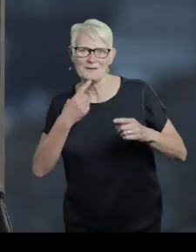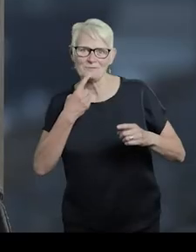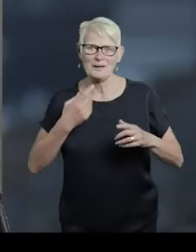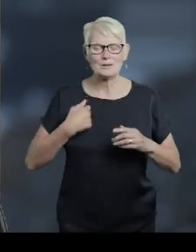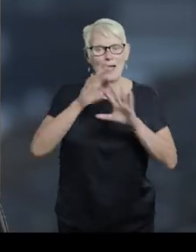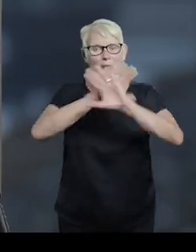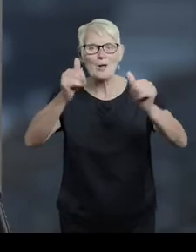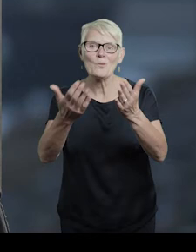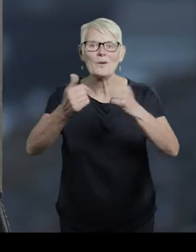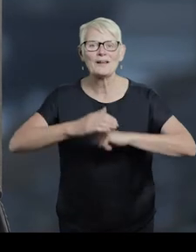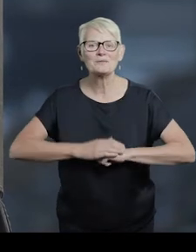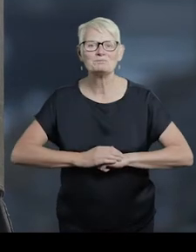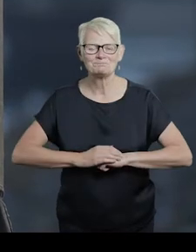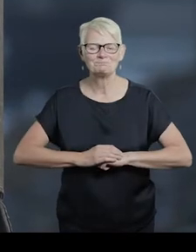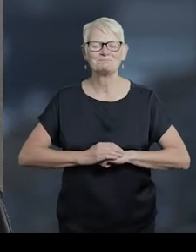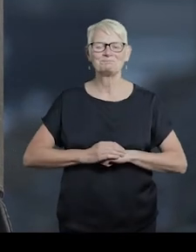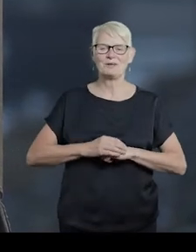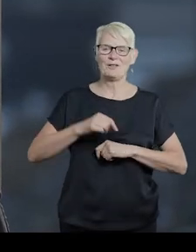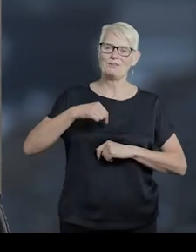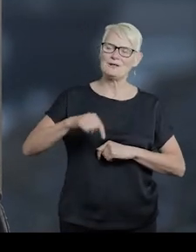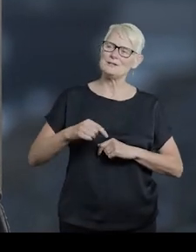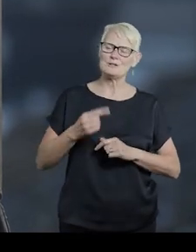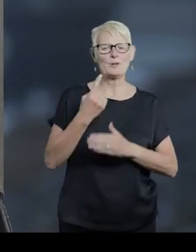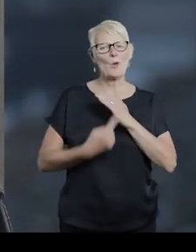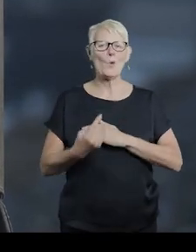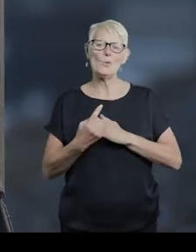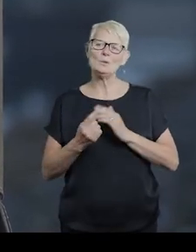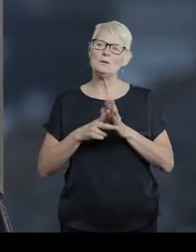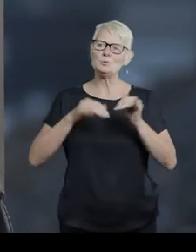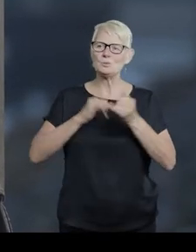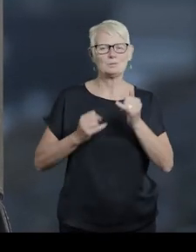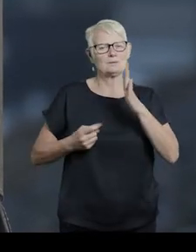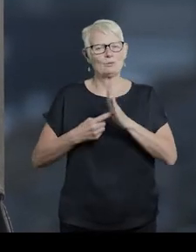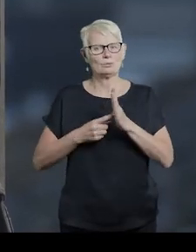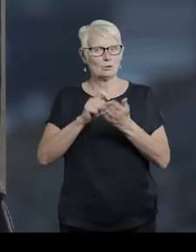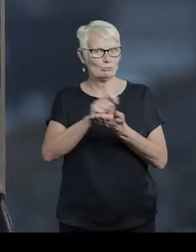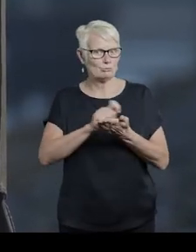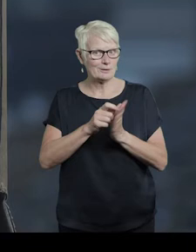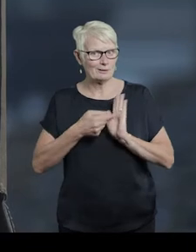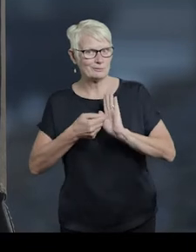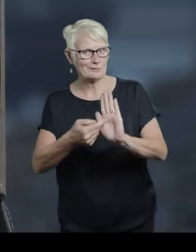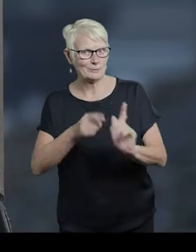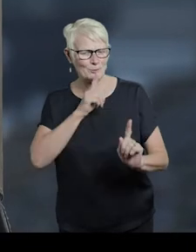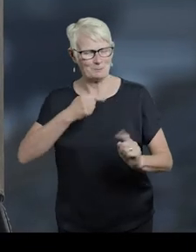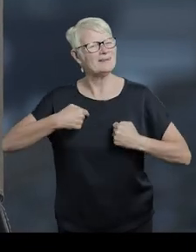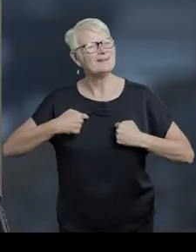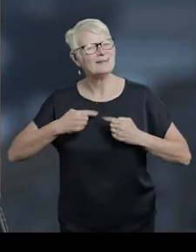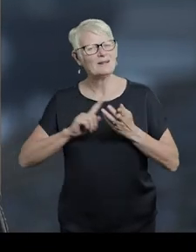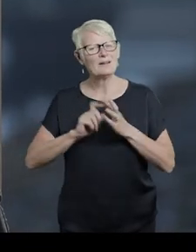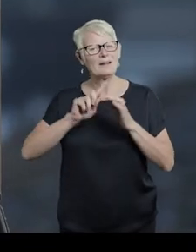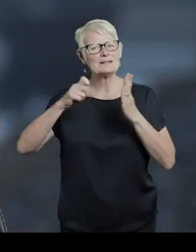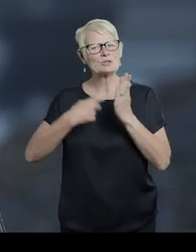Hello and welcome to. This is the only news that counts. Written and presented by me.